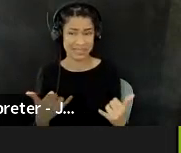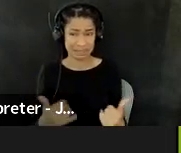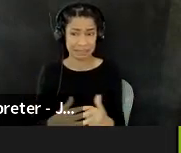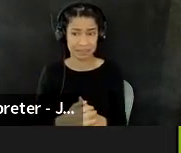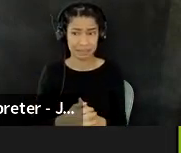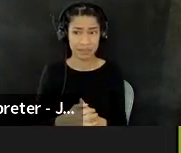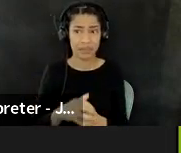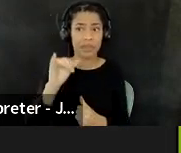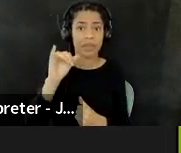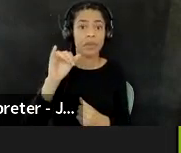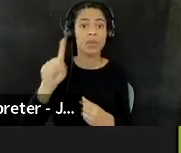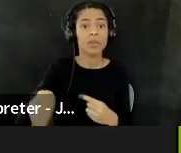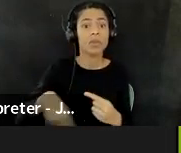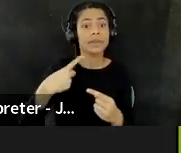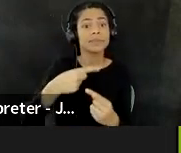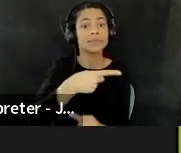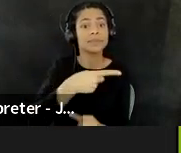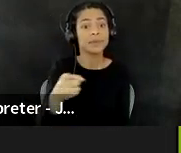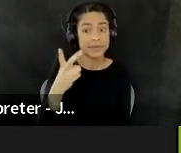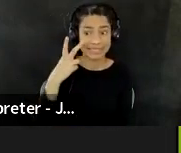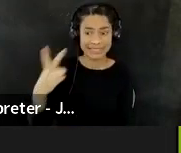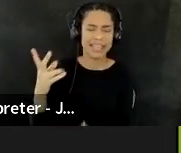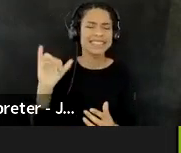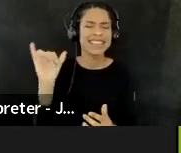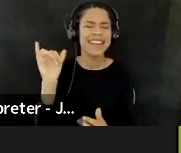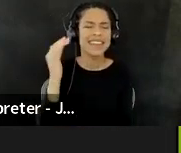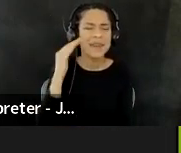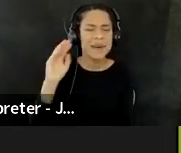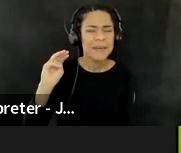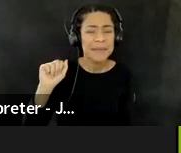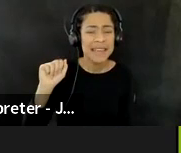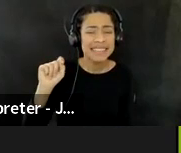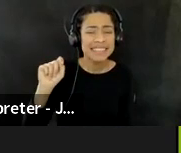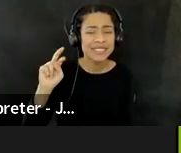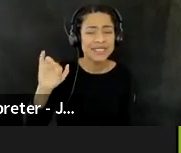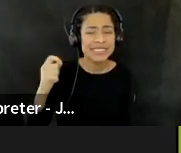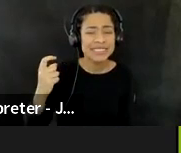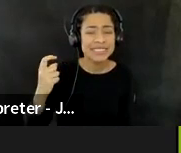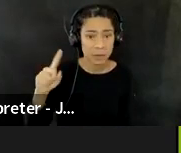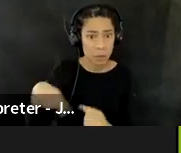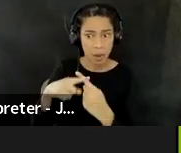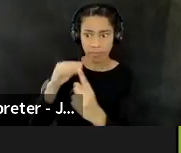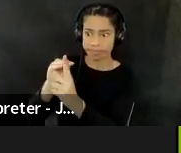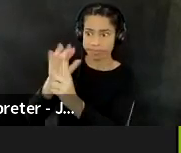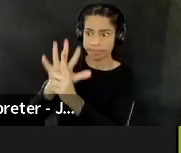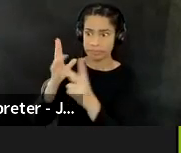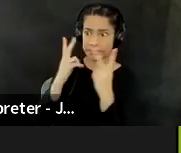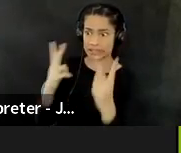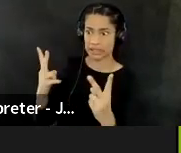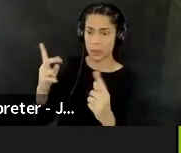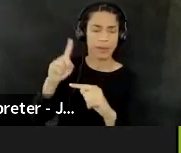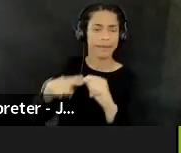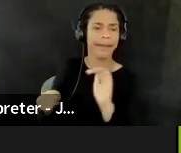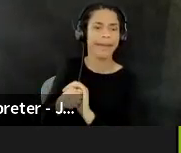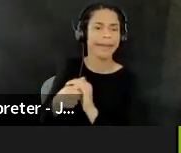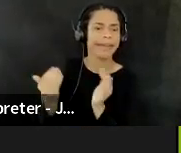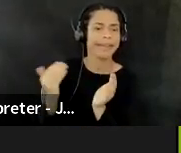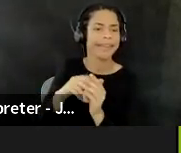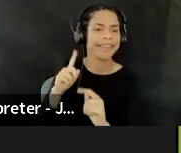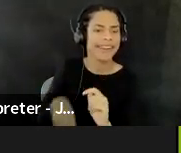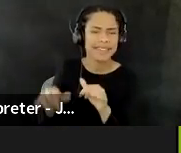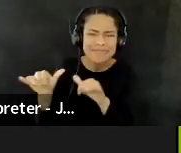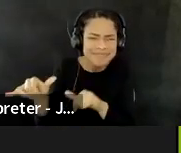that once you see the matrix, you can't unsee it. As I like to say, in terms of seeing colonialism everywhere. So it's